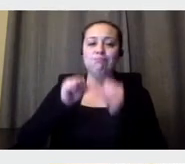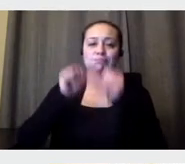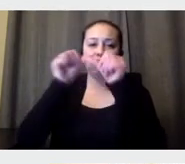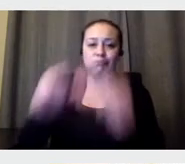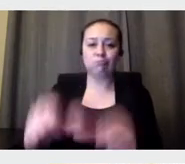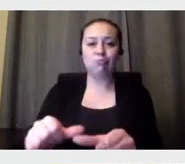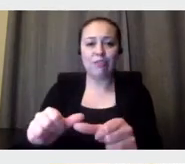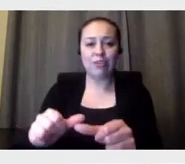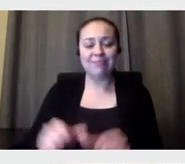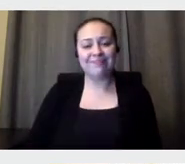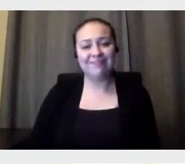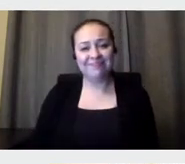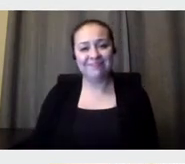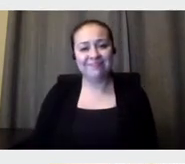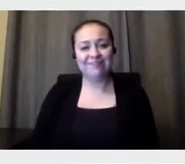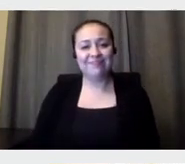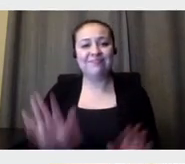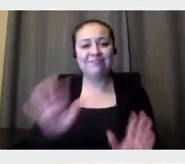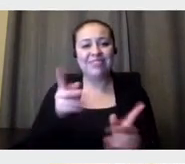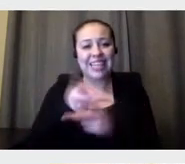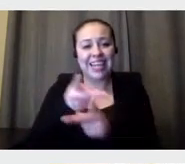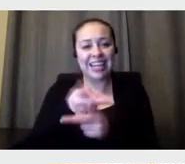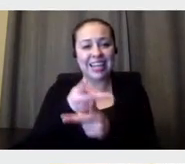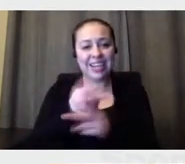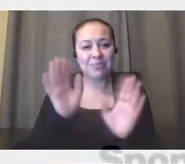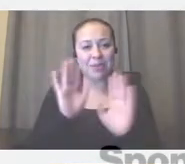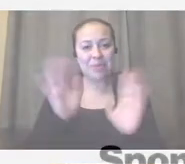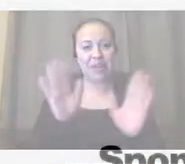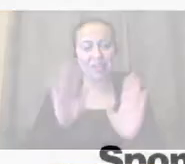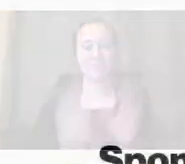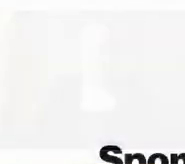Take care, all. Okay. Bye-bye.